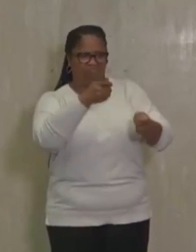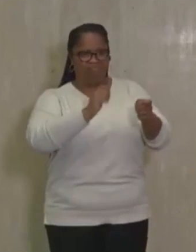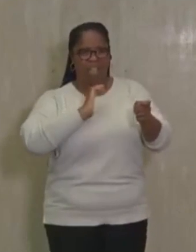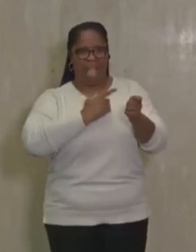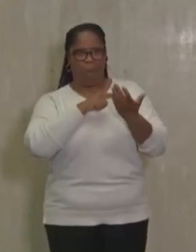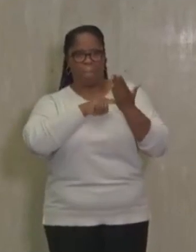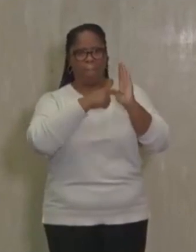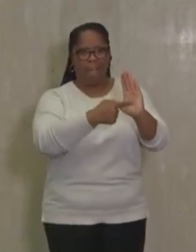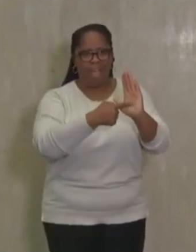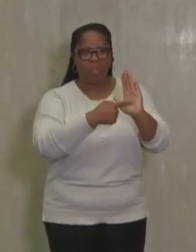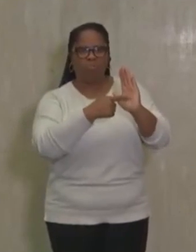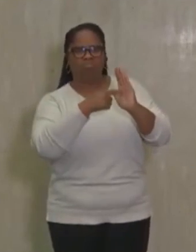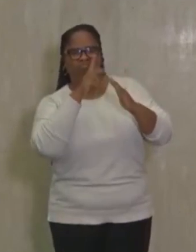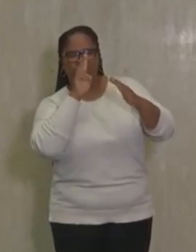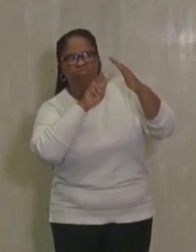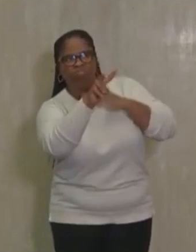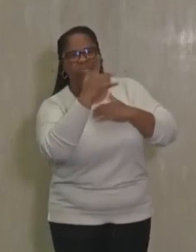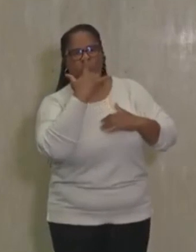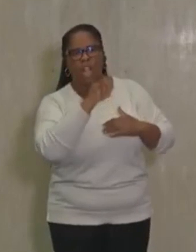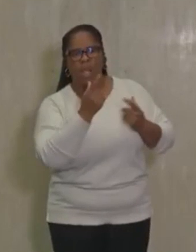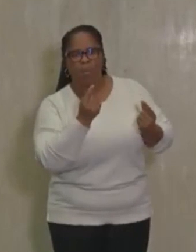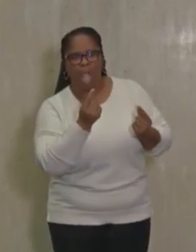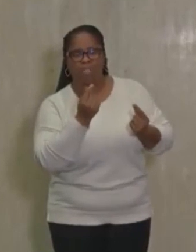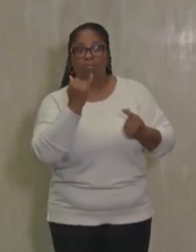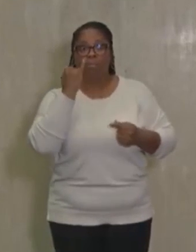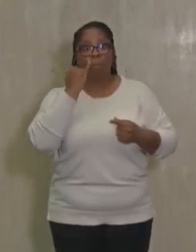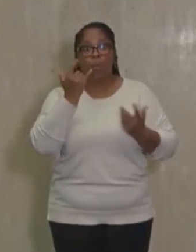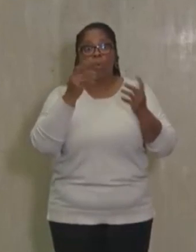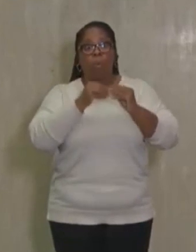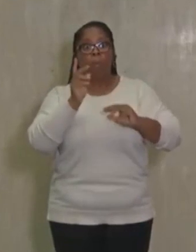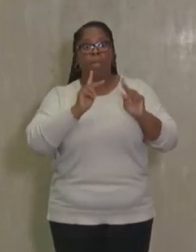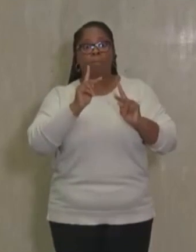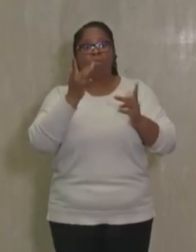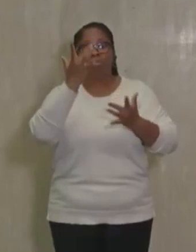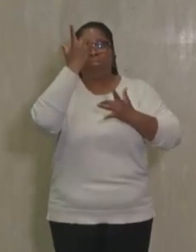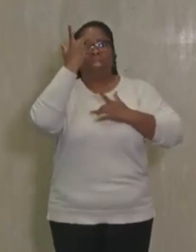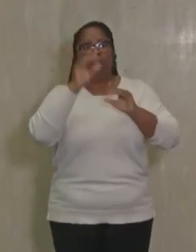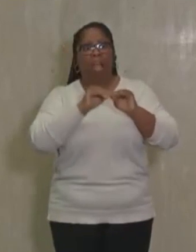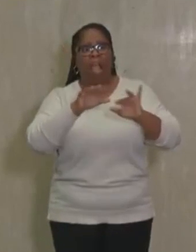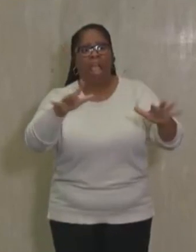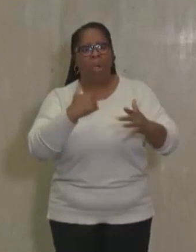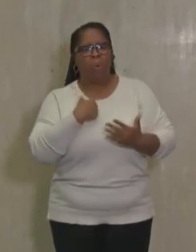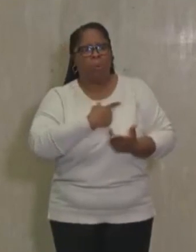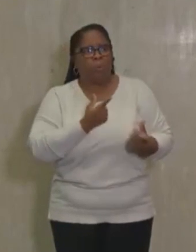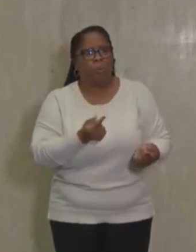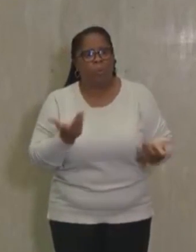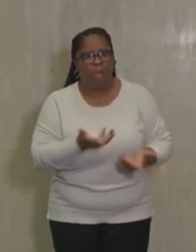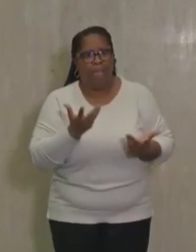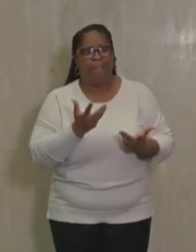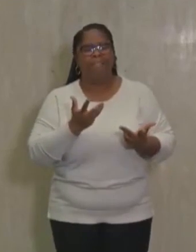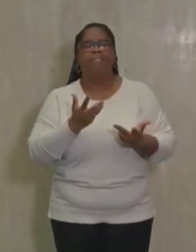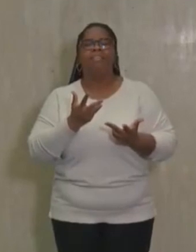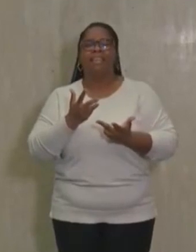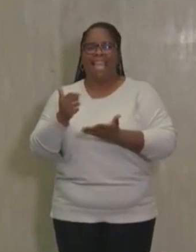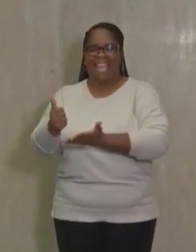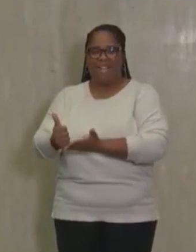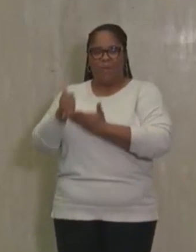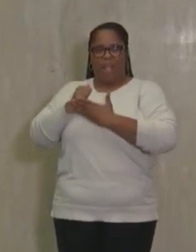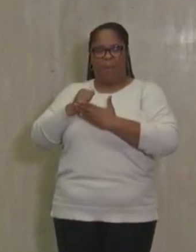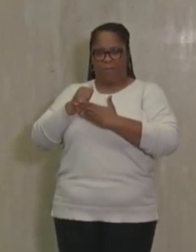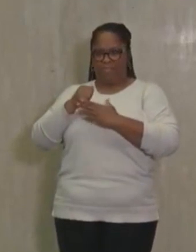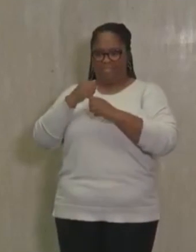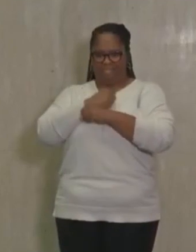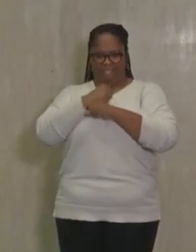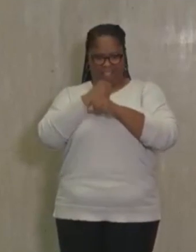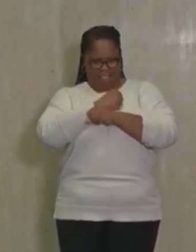more people get infected, and then ultimately use this better models, the more accurate data to guide public policy